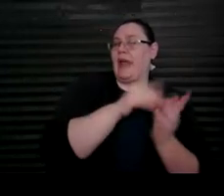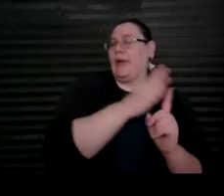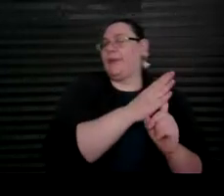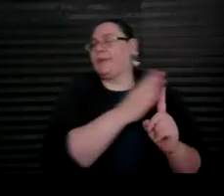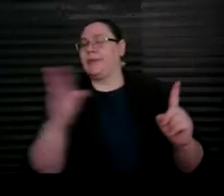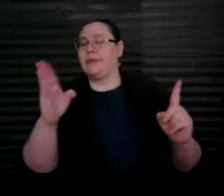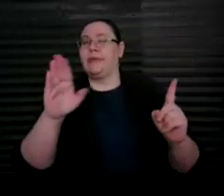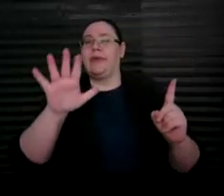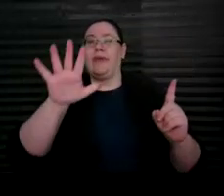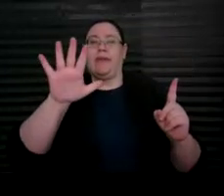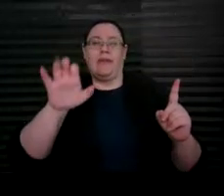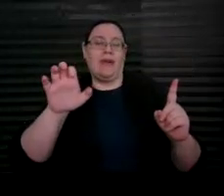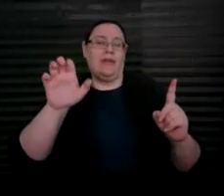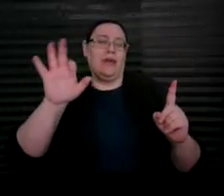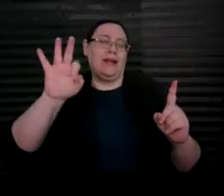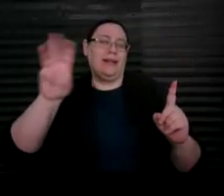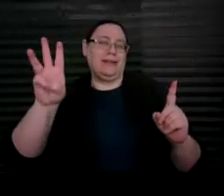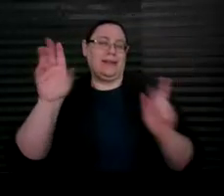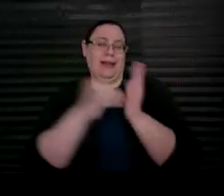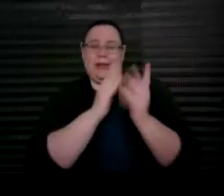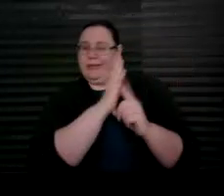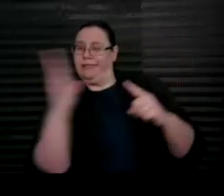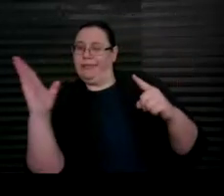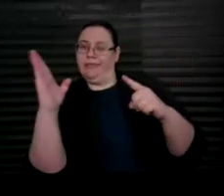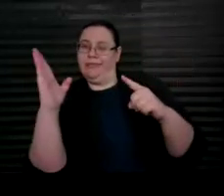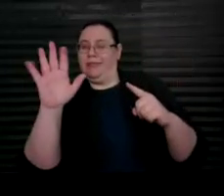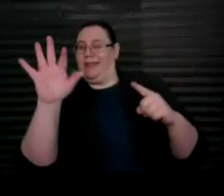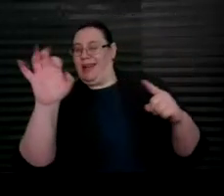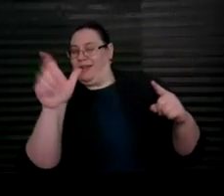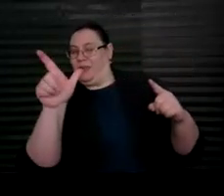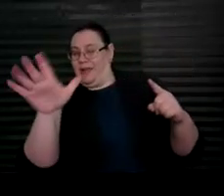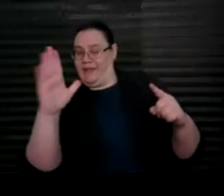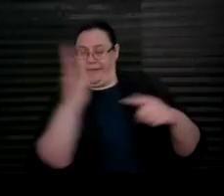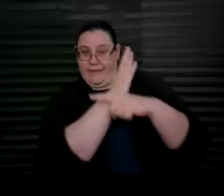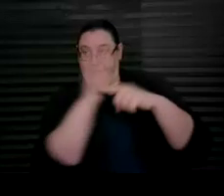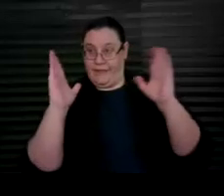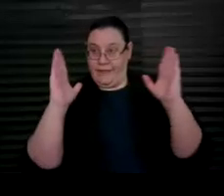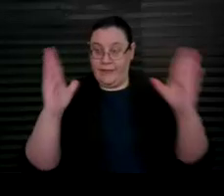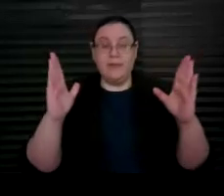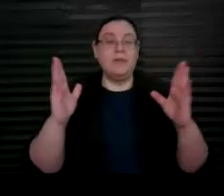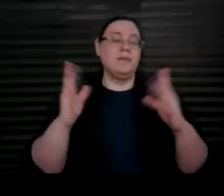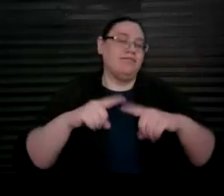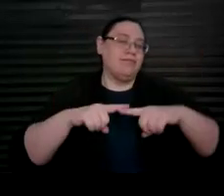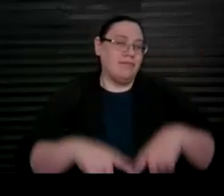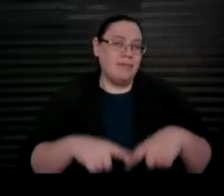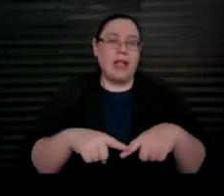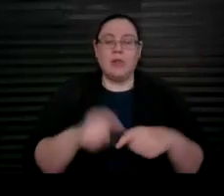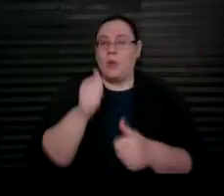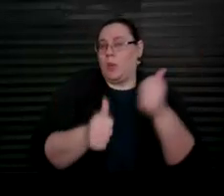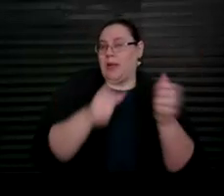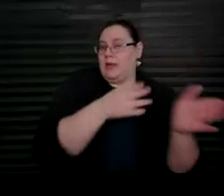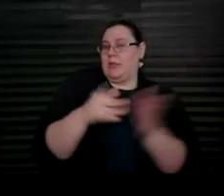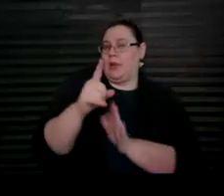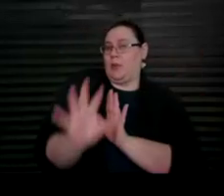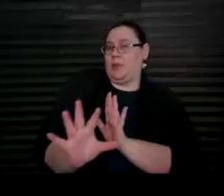$596,925, depending upon the plan selected,